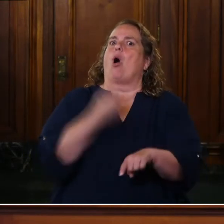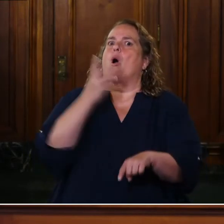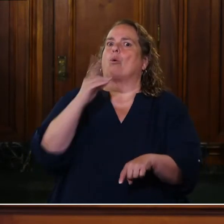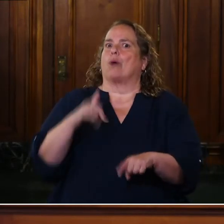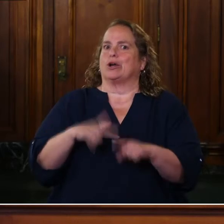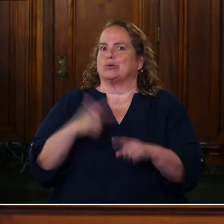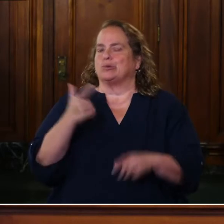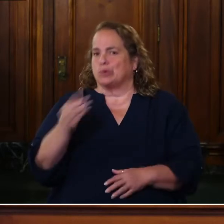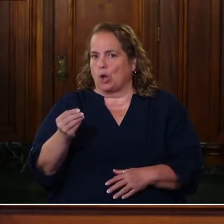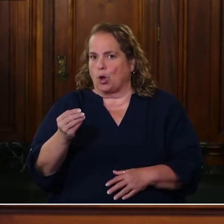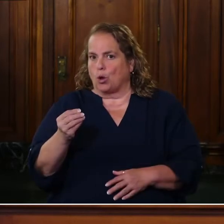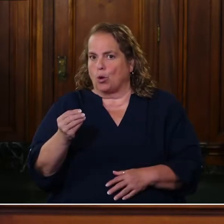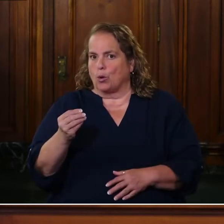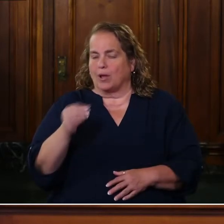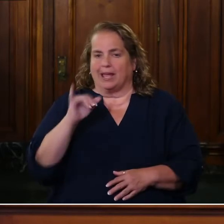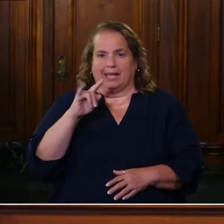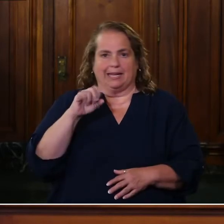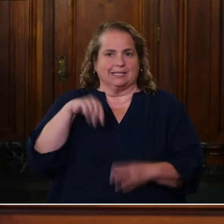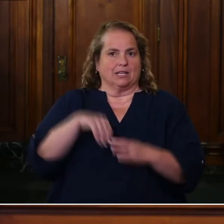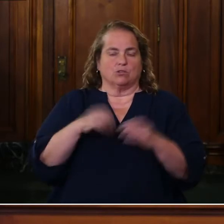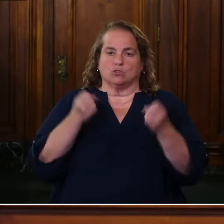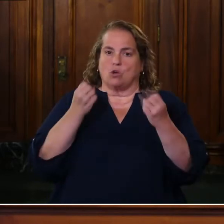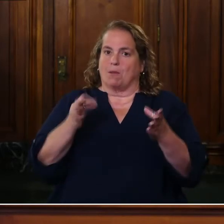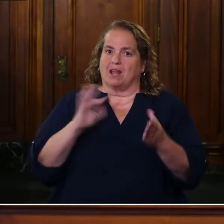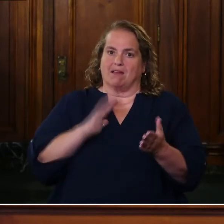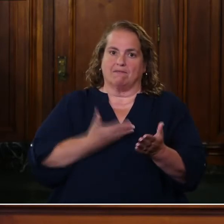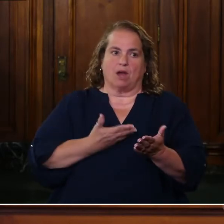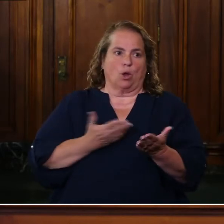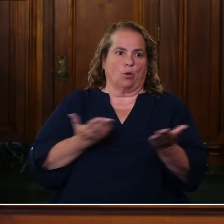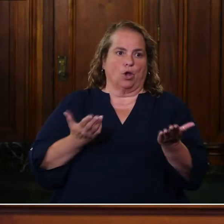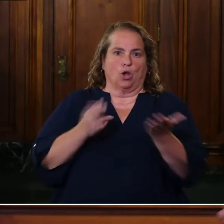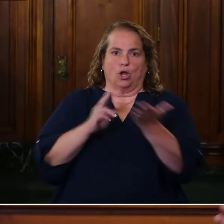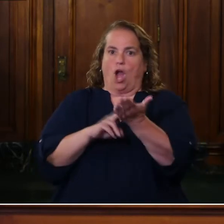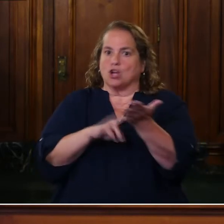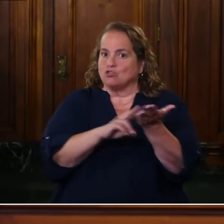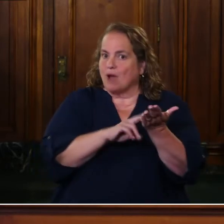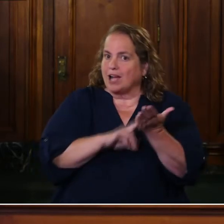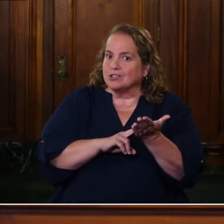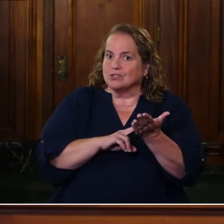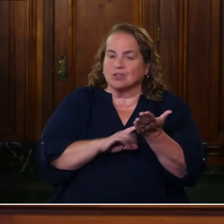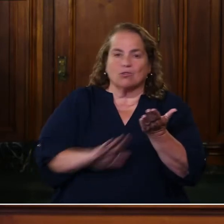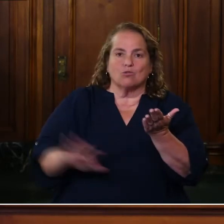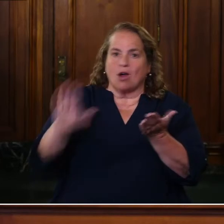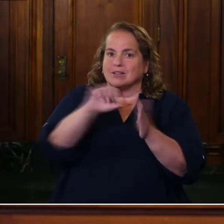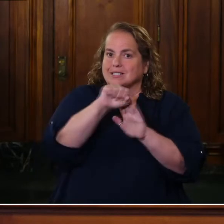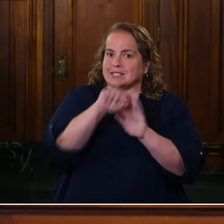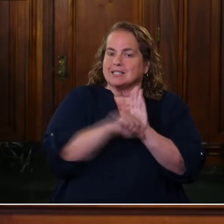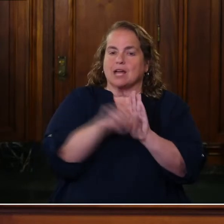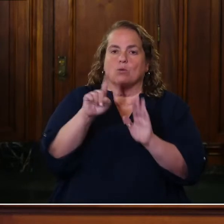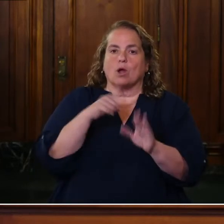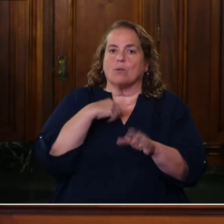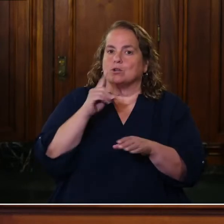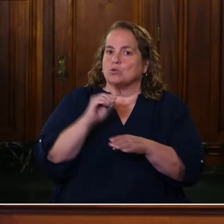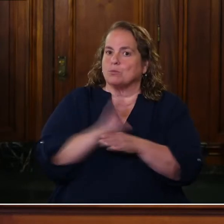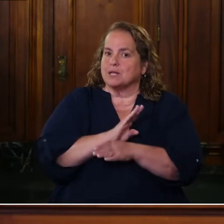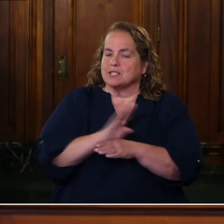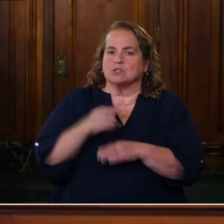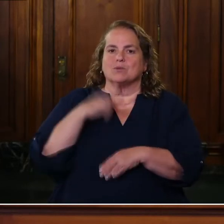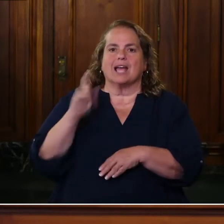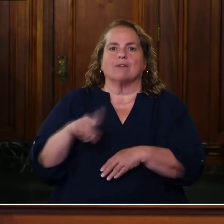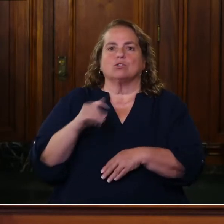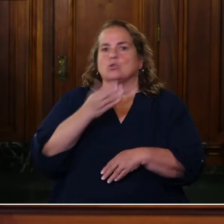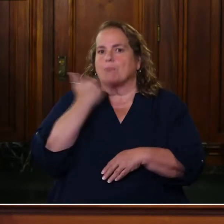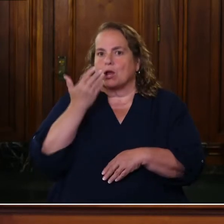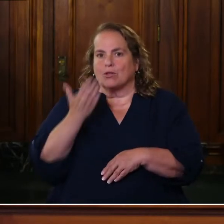go. Uh, it's in, um, so many of our contractors of, of different types across the state that we do business with. And we got to do better, uh,